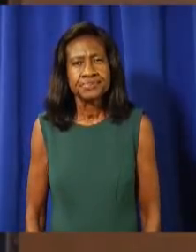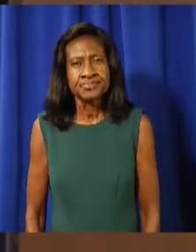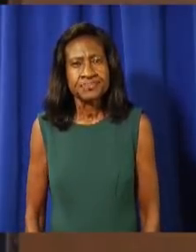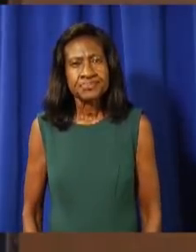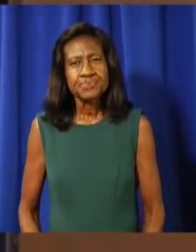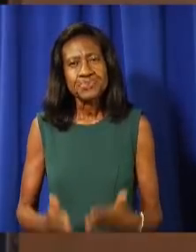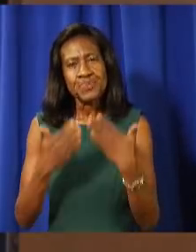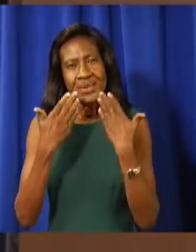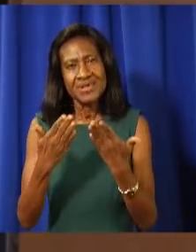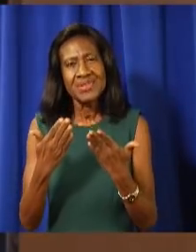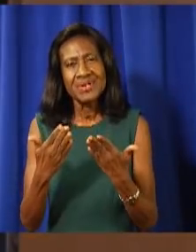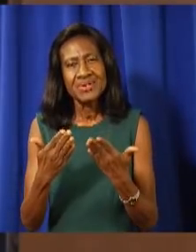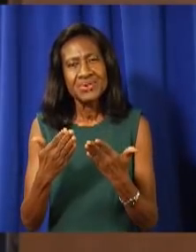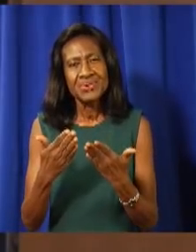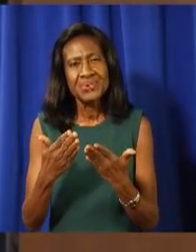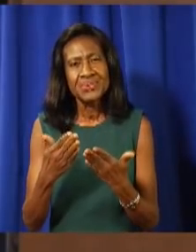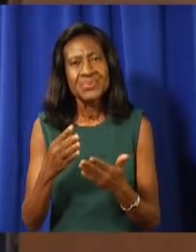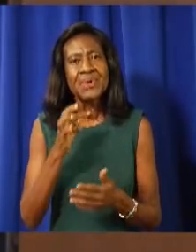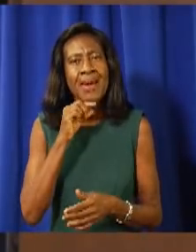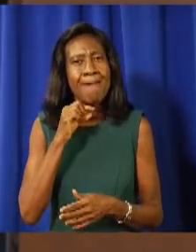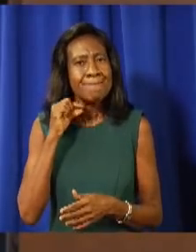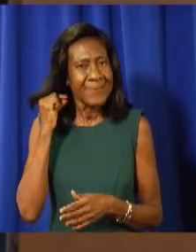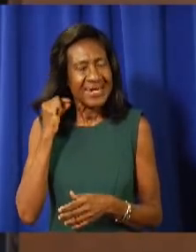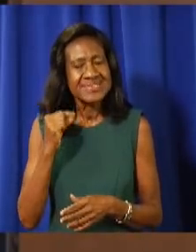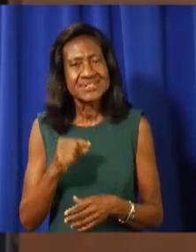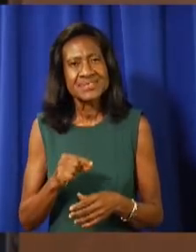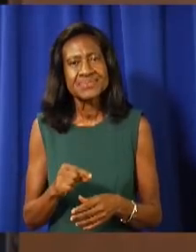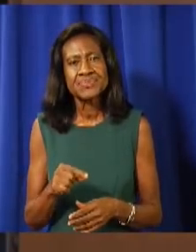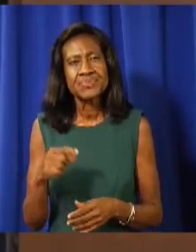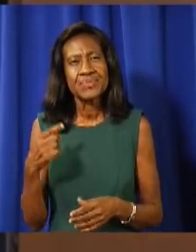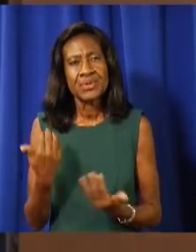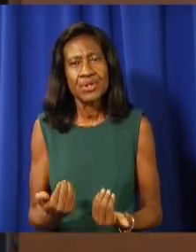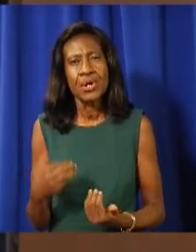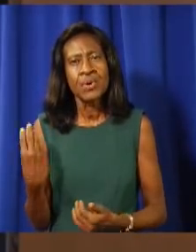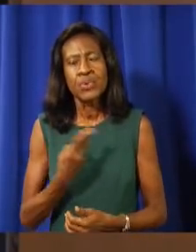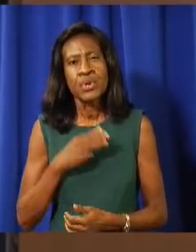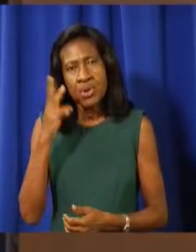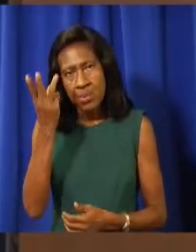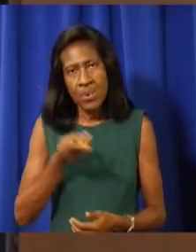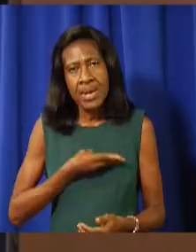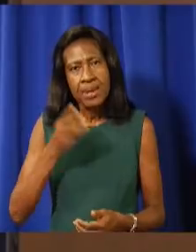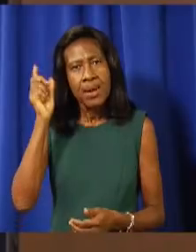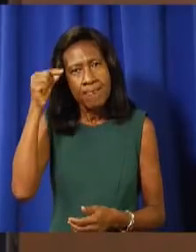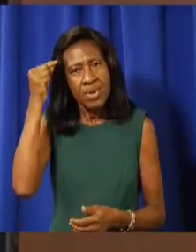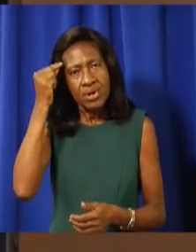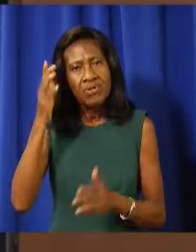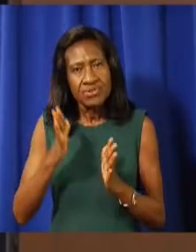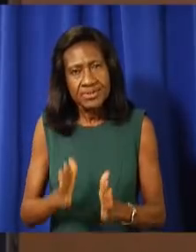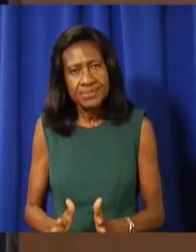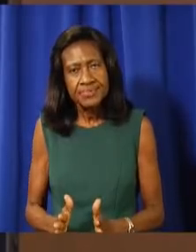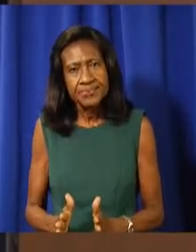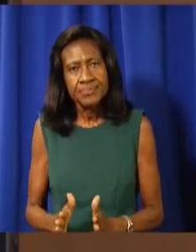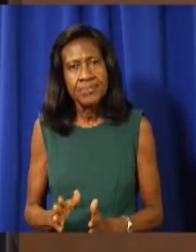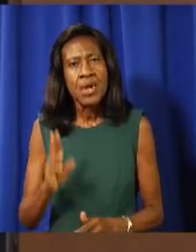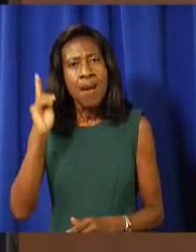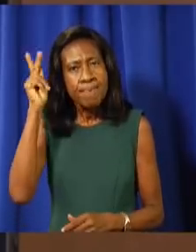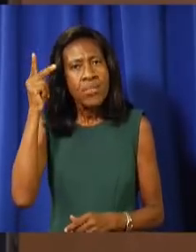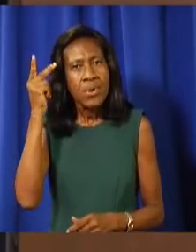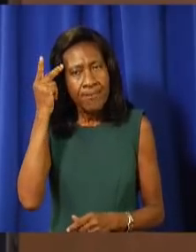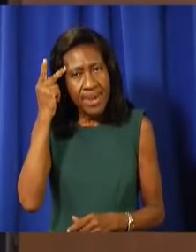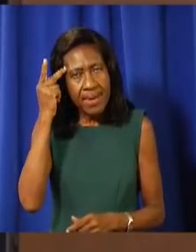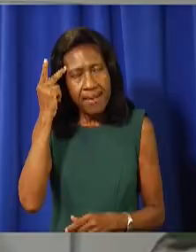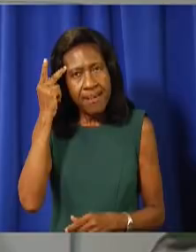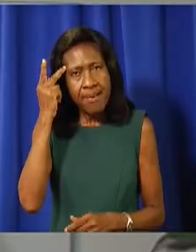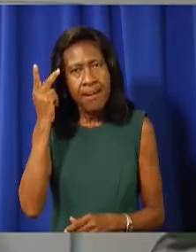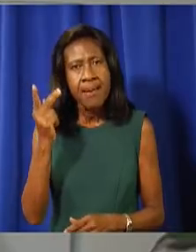And thank you very much, Pastor Martin. now welcome our panelists. His Excellency of the Governor, Mr. Martin Roper. Premier, the Honorable Wayne